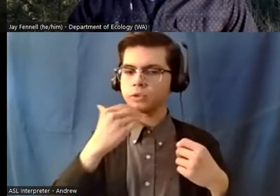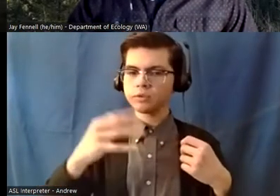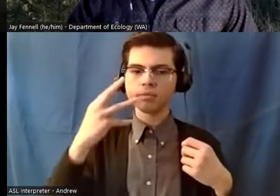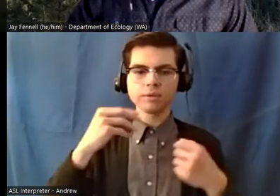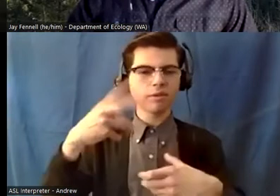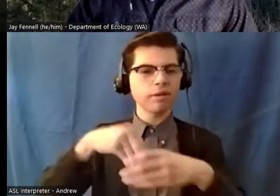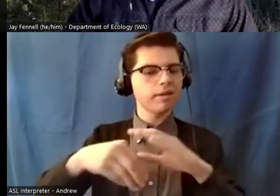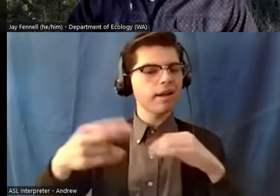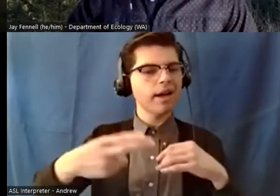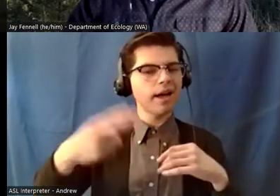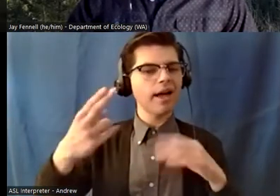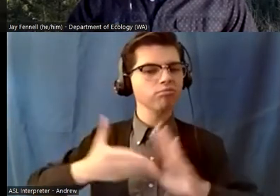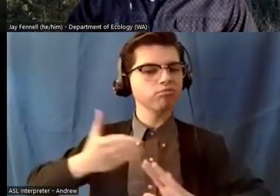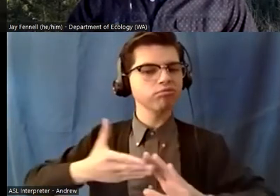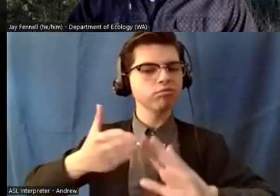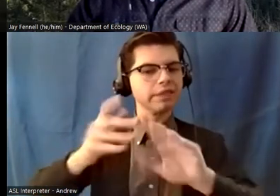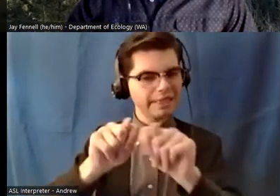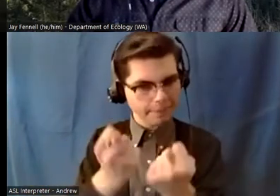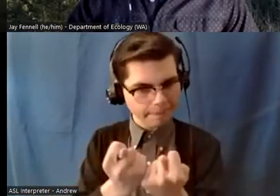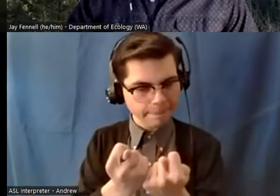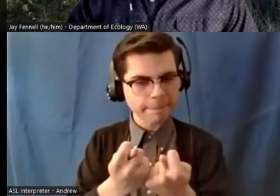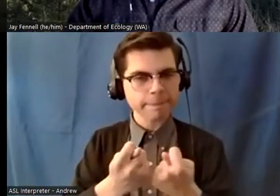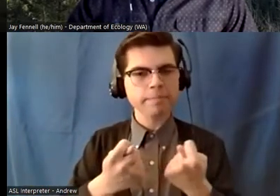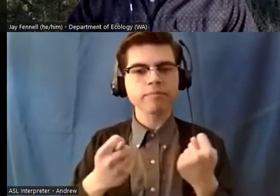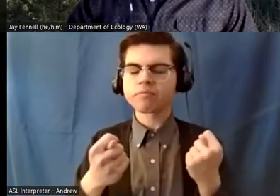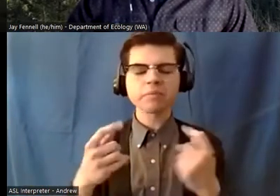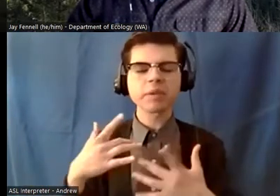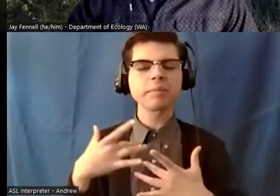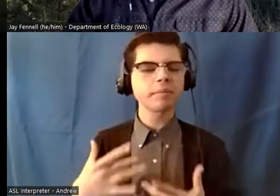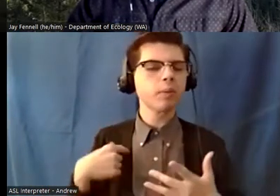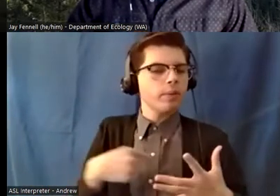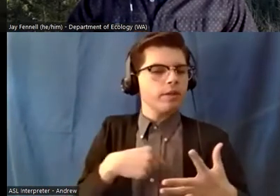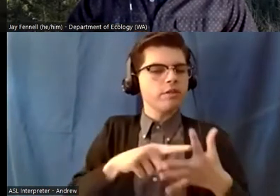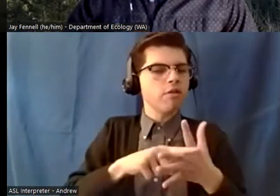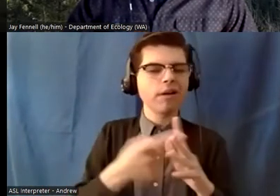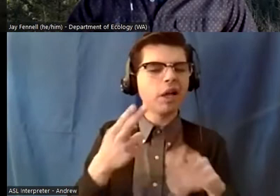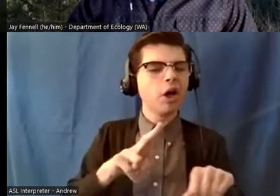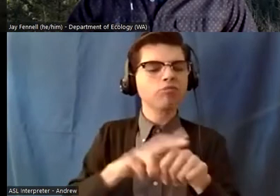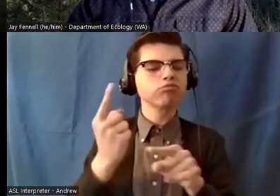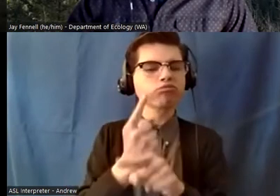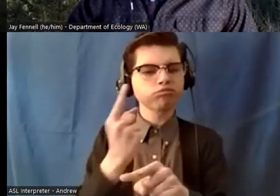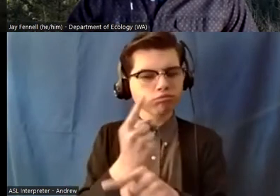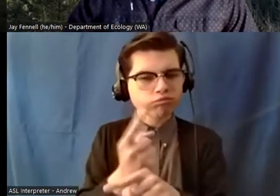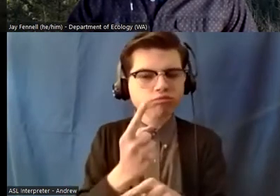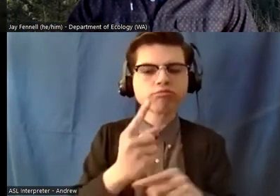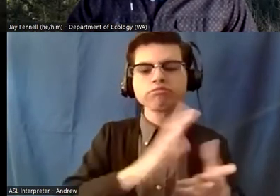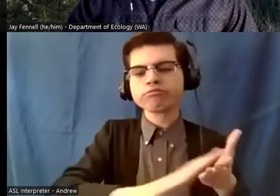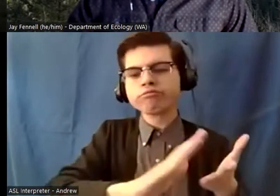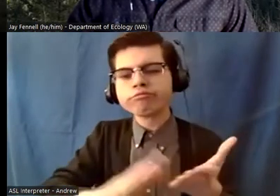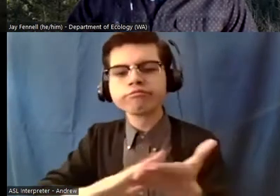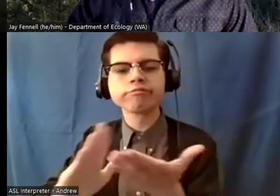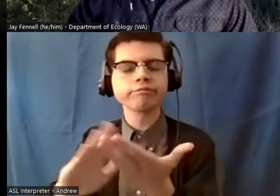initially doing um you know kind of routine trail maintenance like brushing cleaning out water bars um